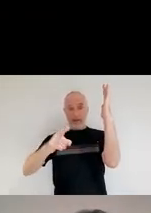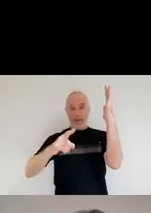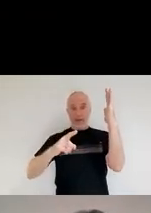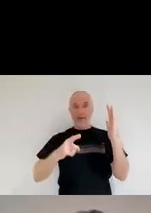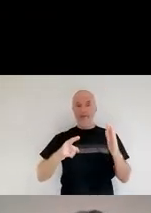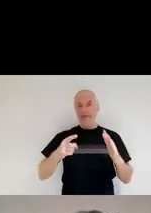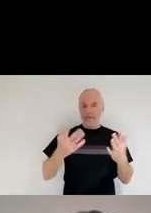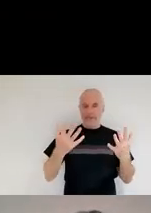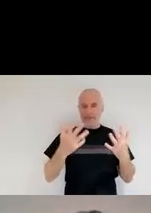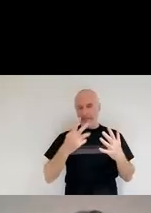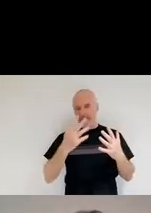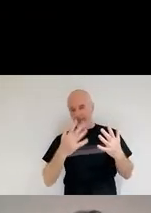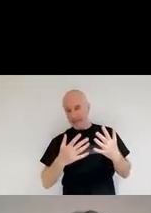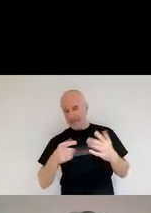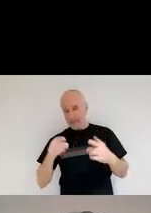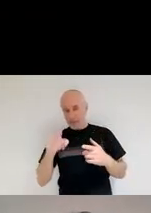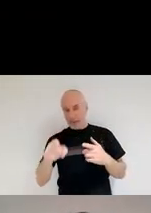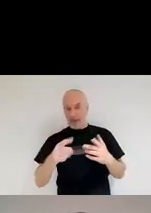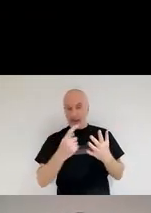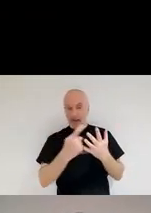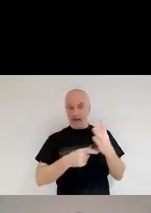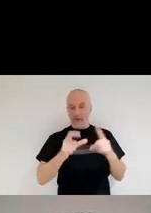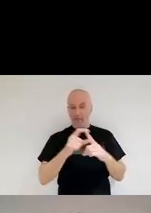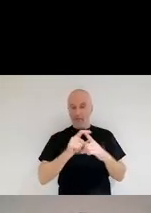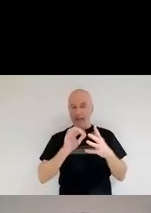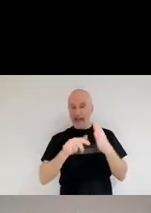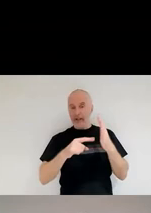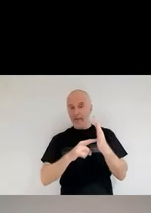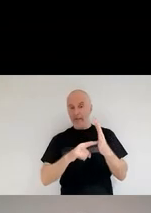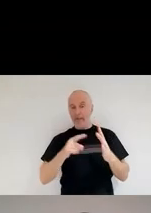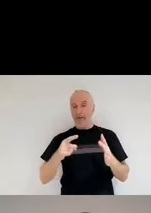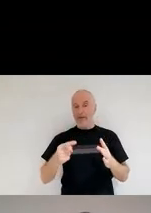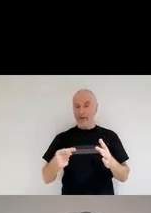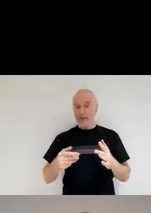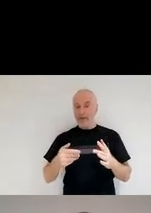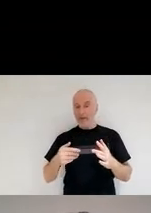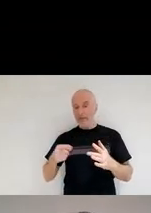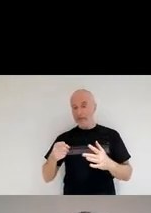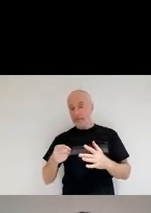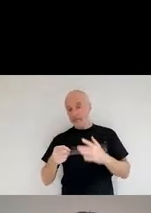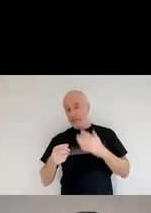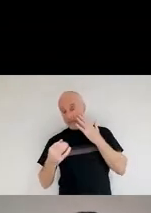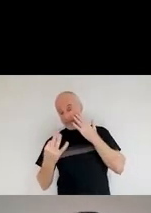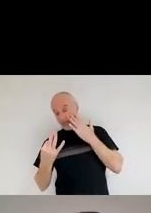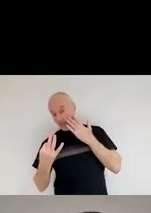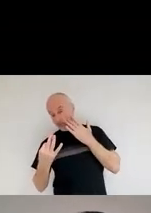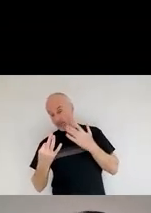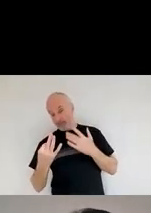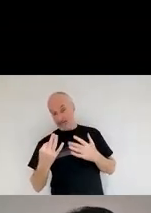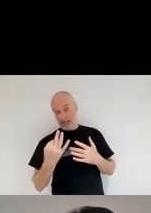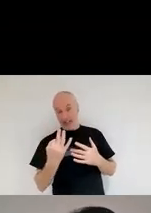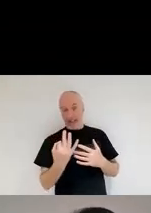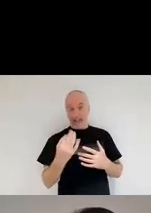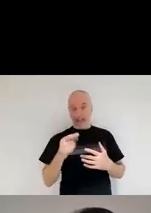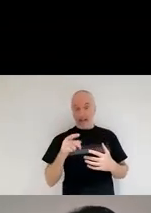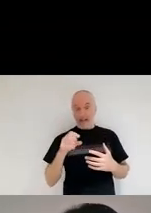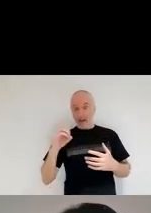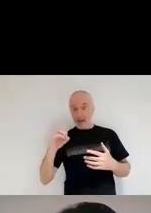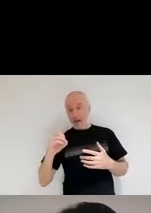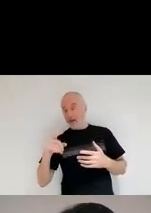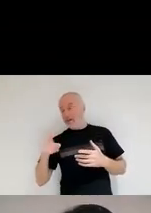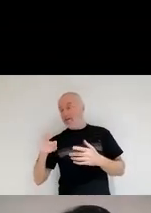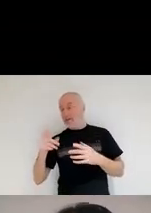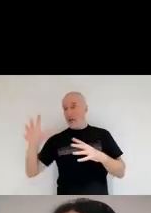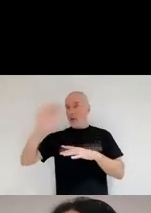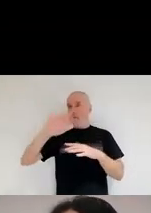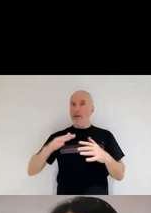here at redshift, for example, eight, the universe was just half a billion years old. So for you to have an idea, the universe